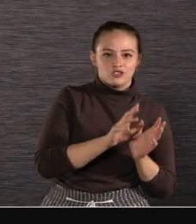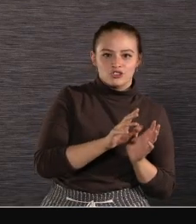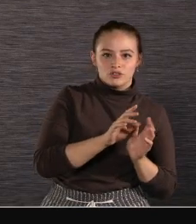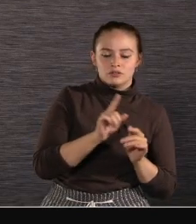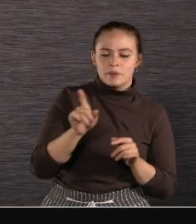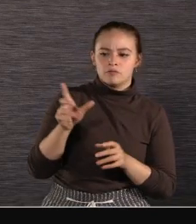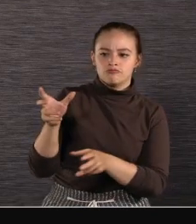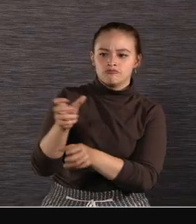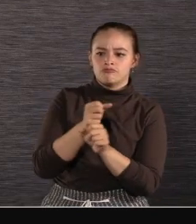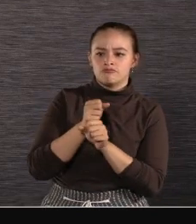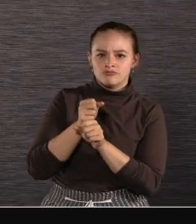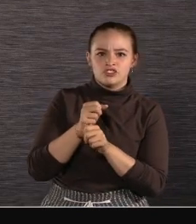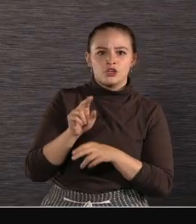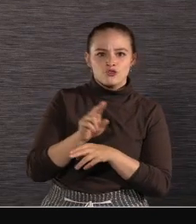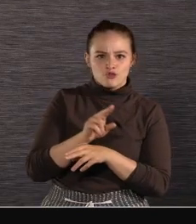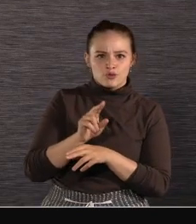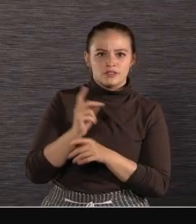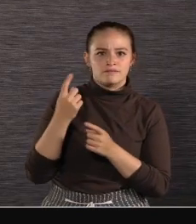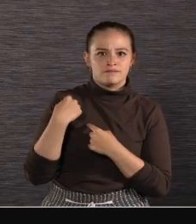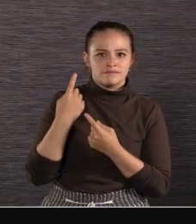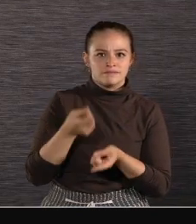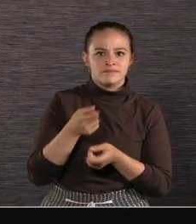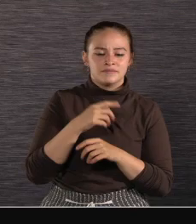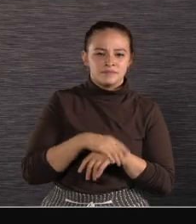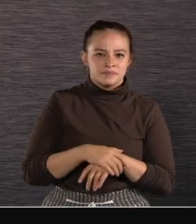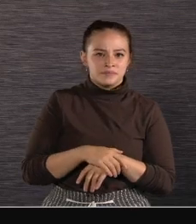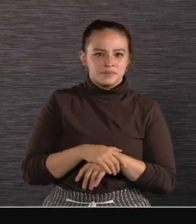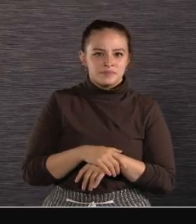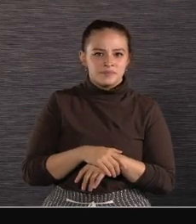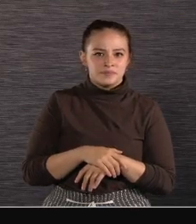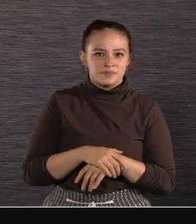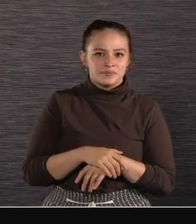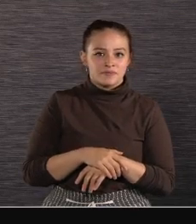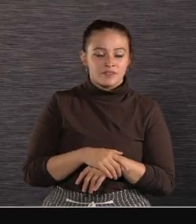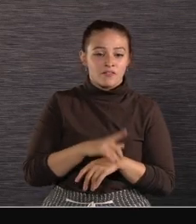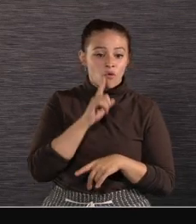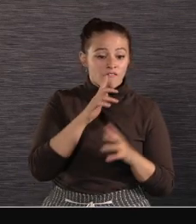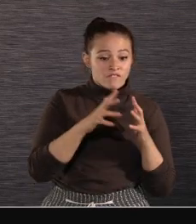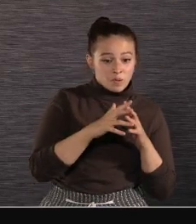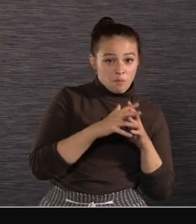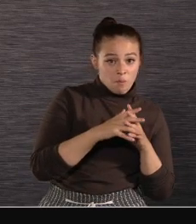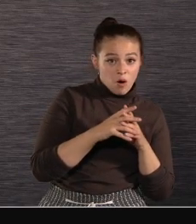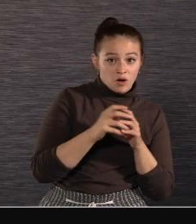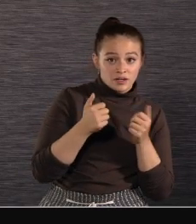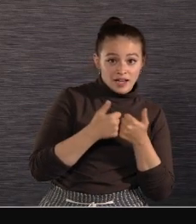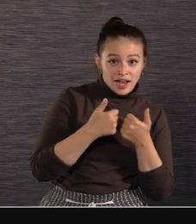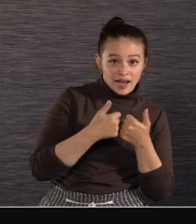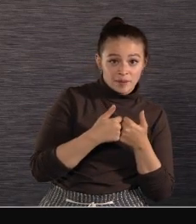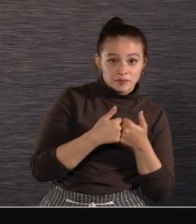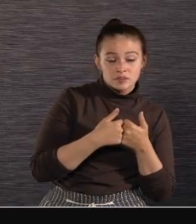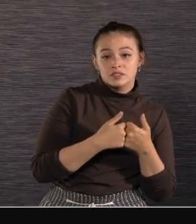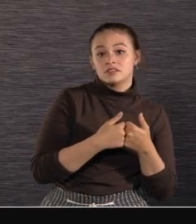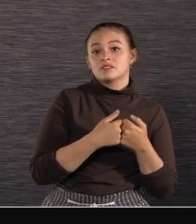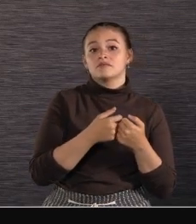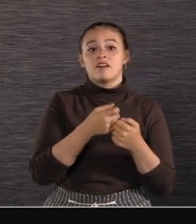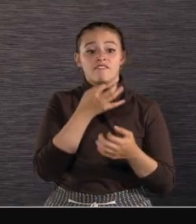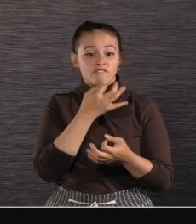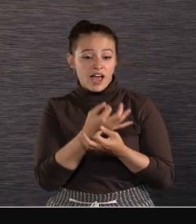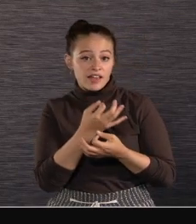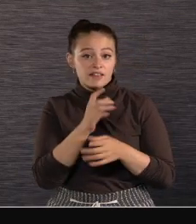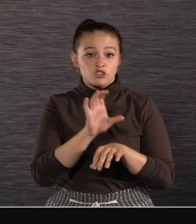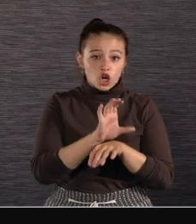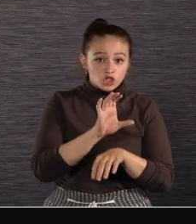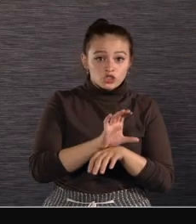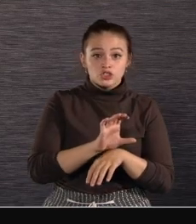was put to work On the league championship series And many high-profile football games It has also been embraced By the faith community With purchases